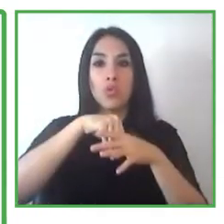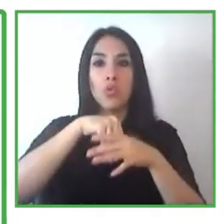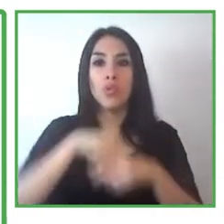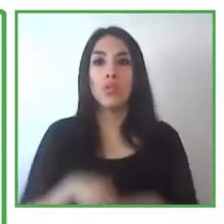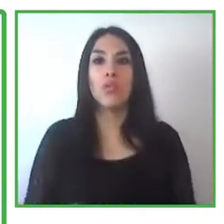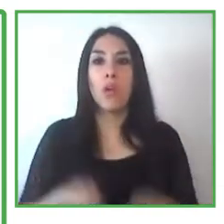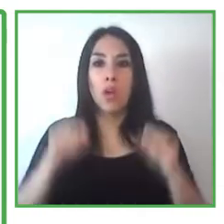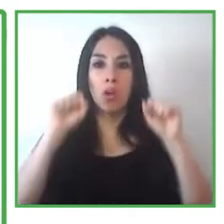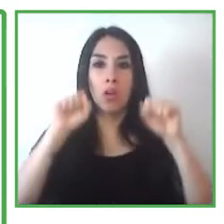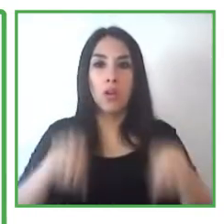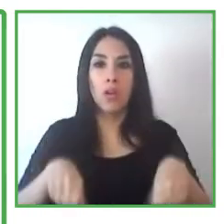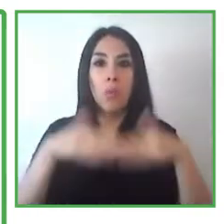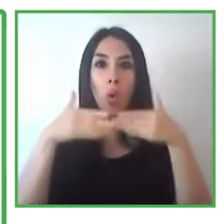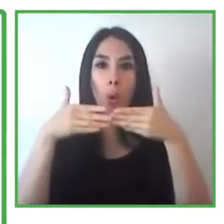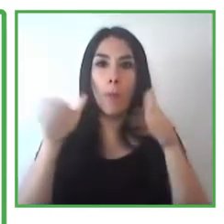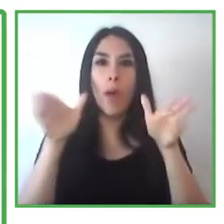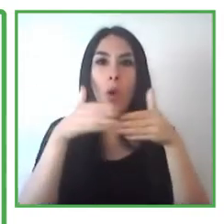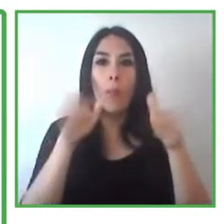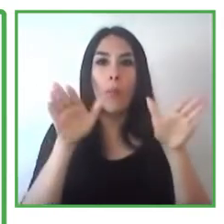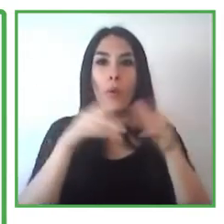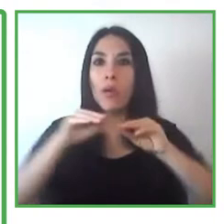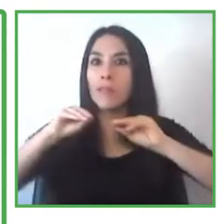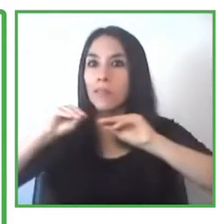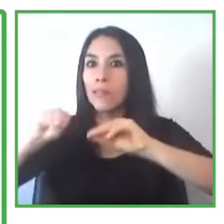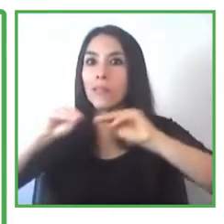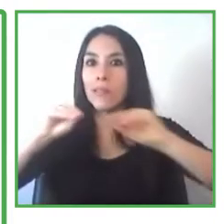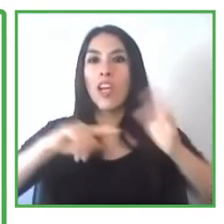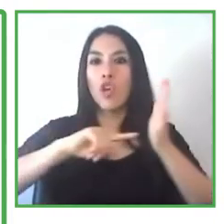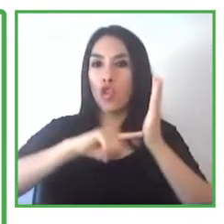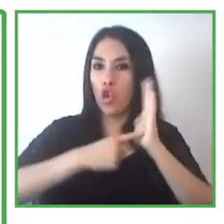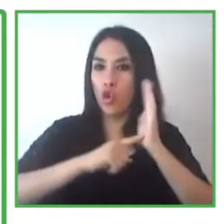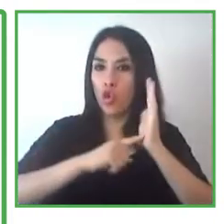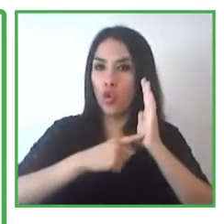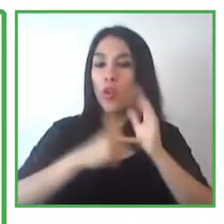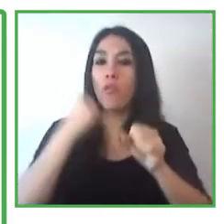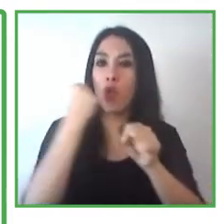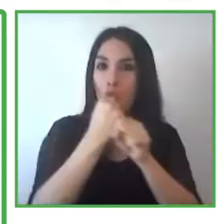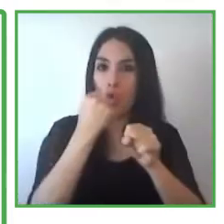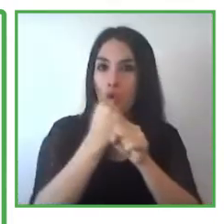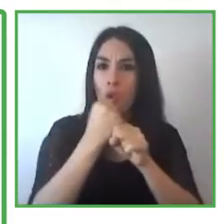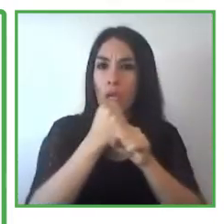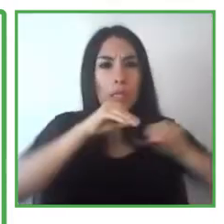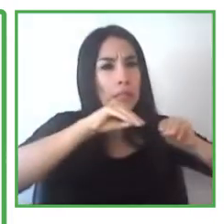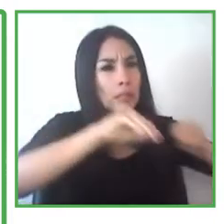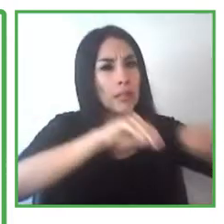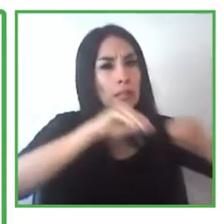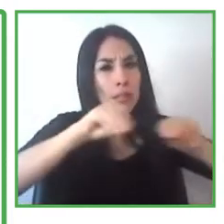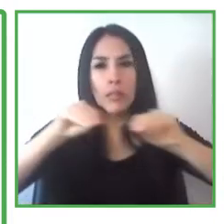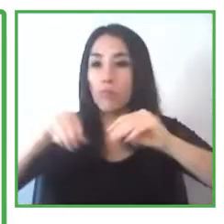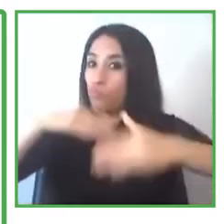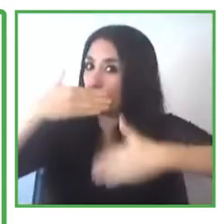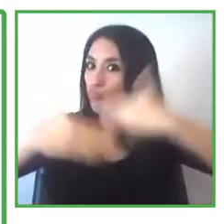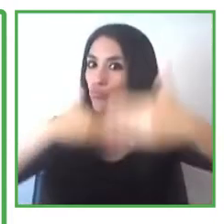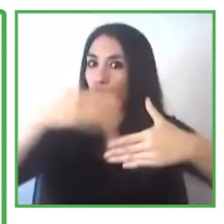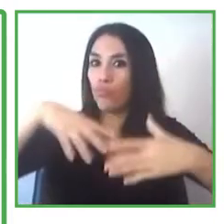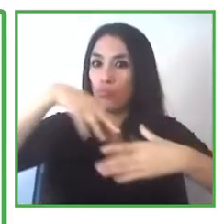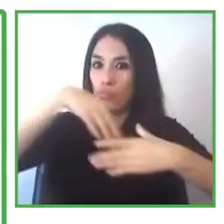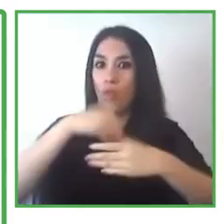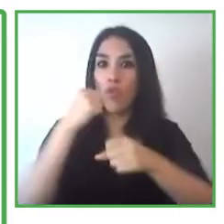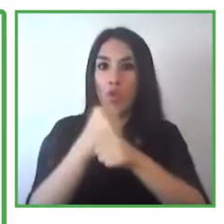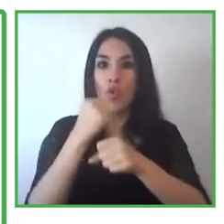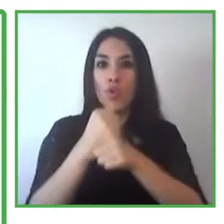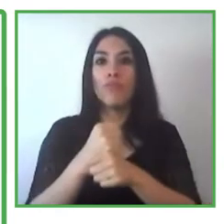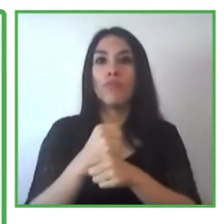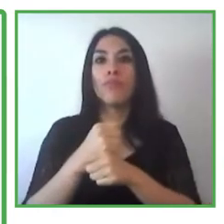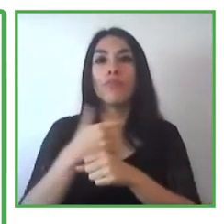to open the training technical training spaces and afterwards successful labor inclusion for